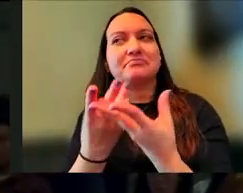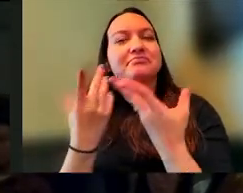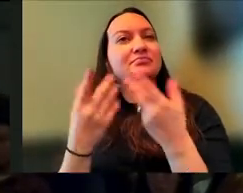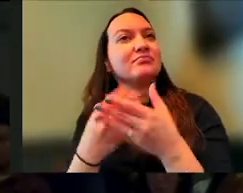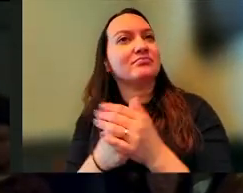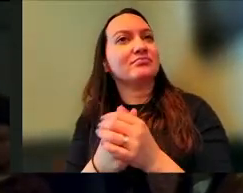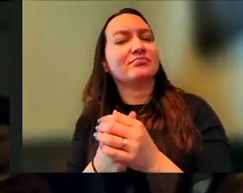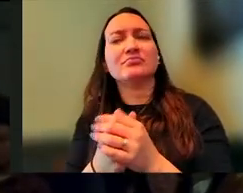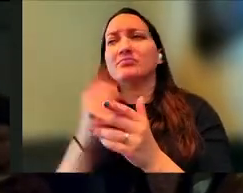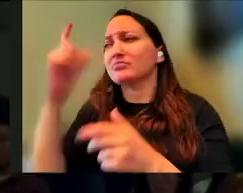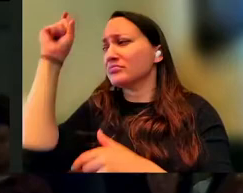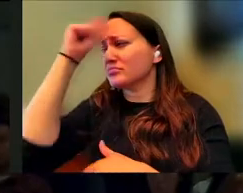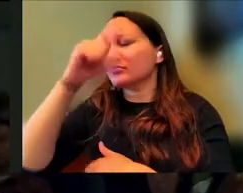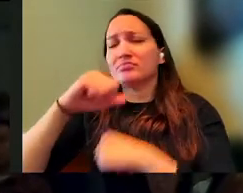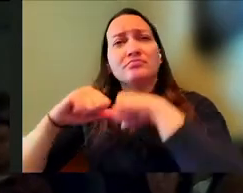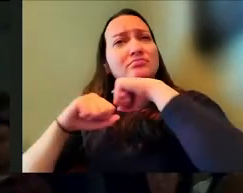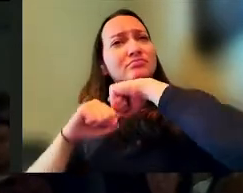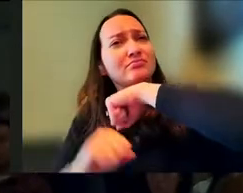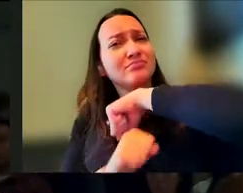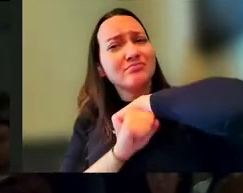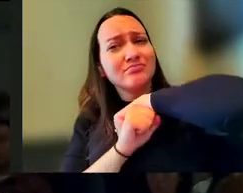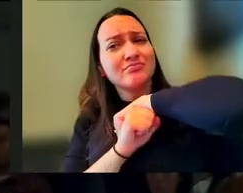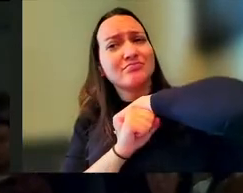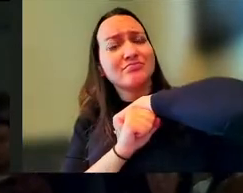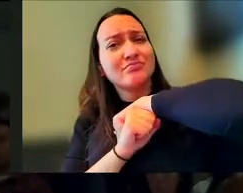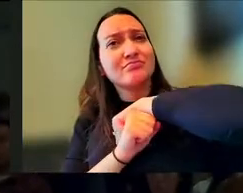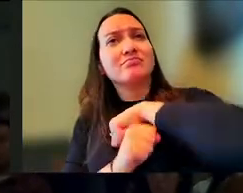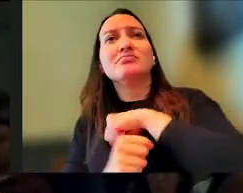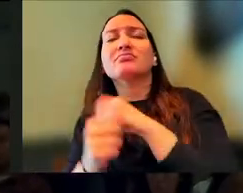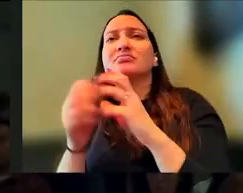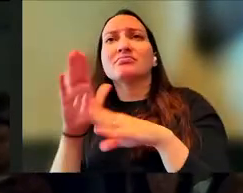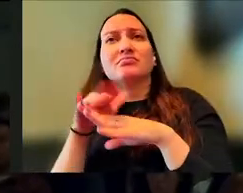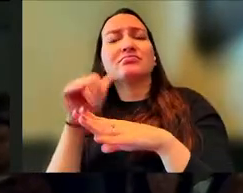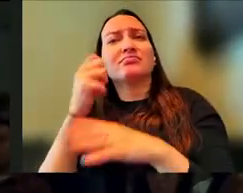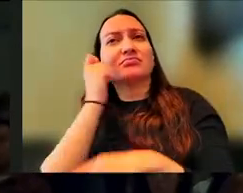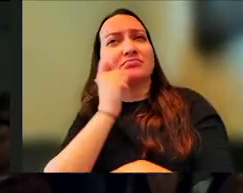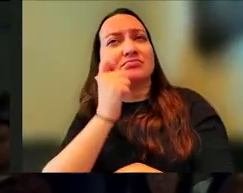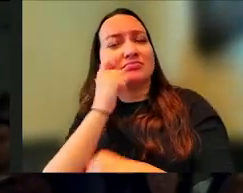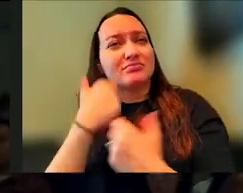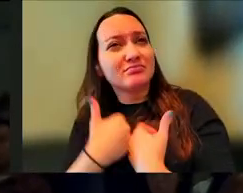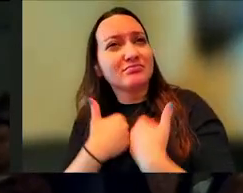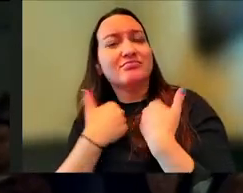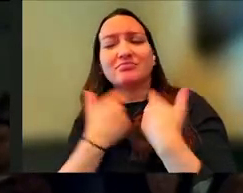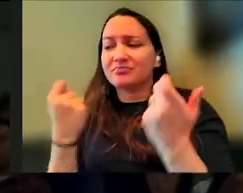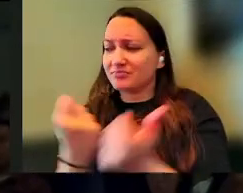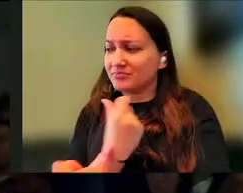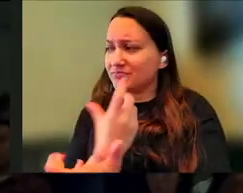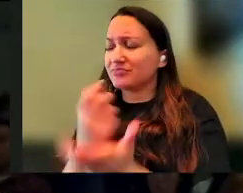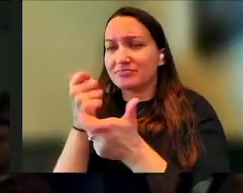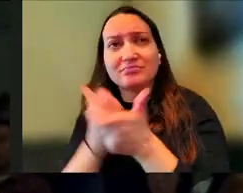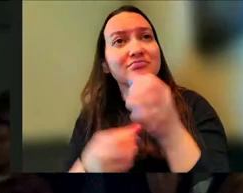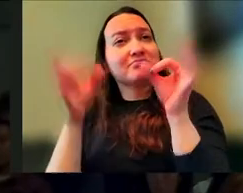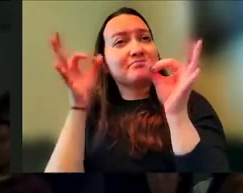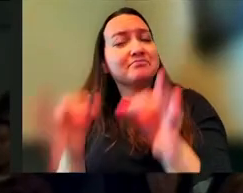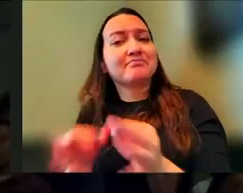Wisdom is foundational. Wisdom is called to be in our daily lives, in all things, in every decision we make. So